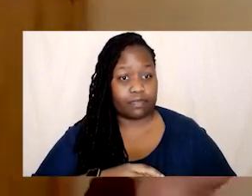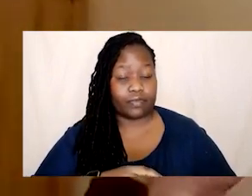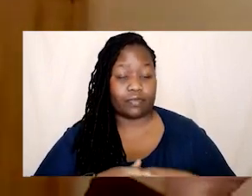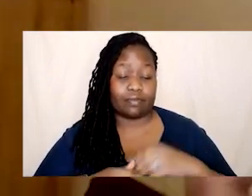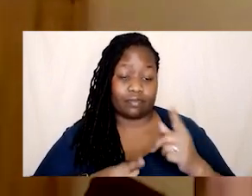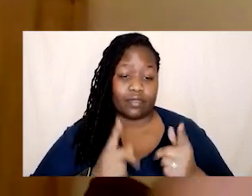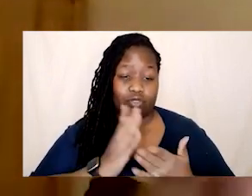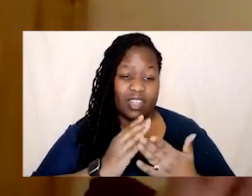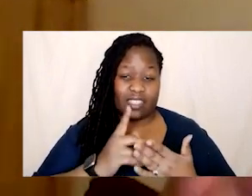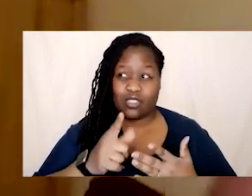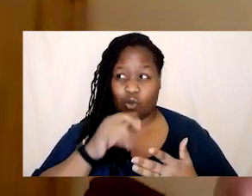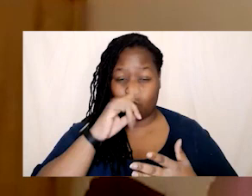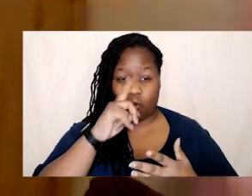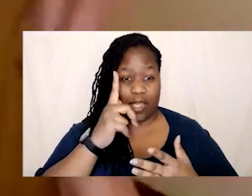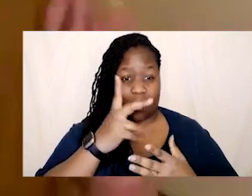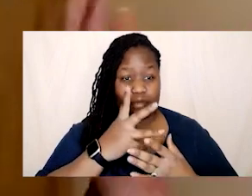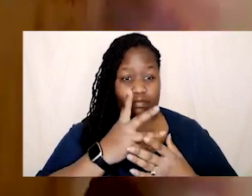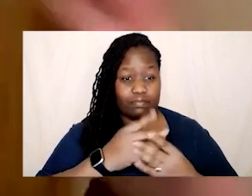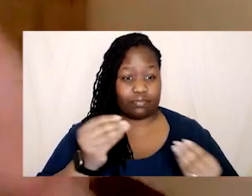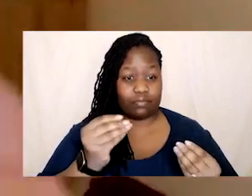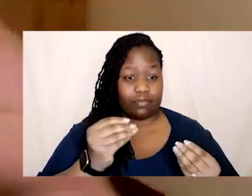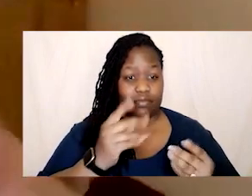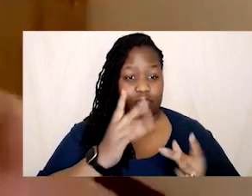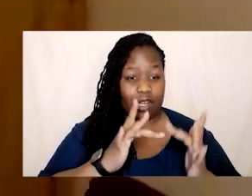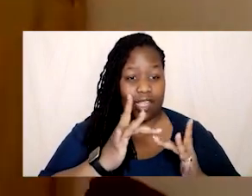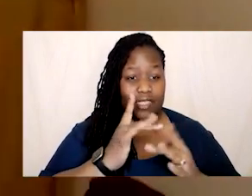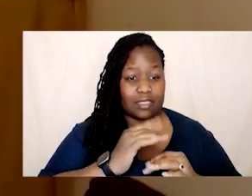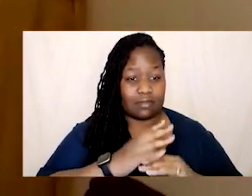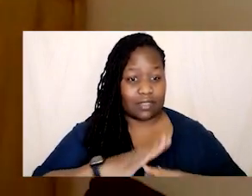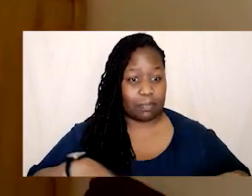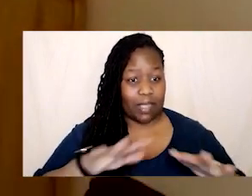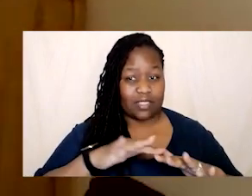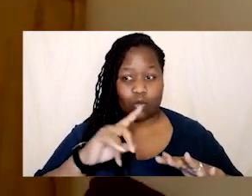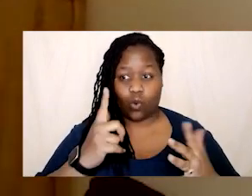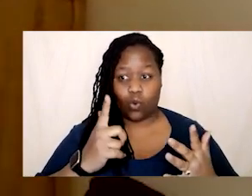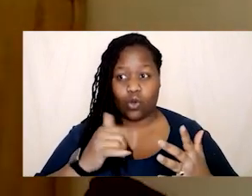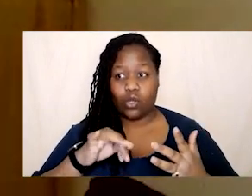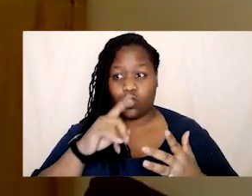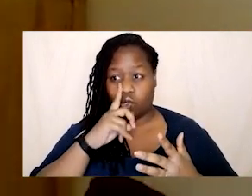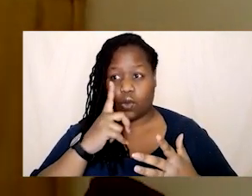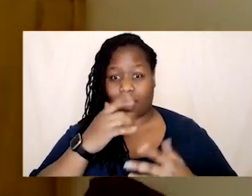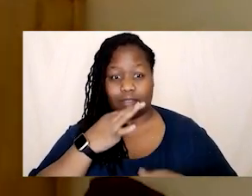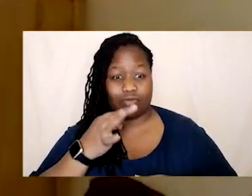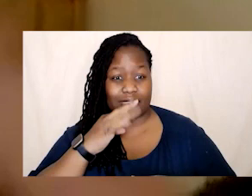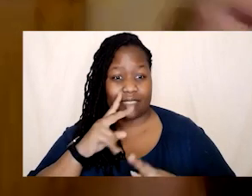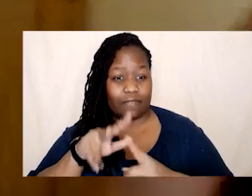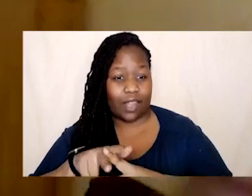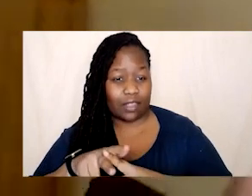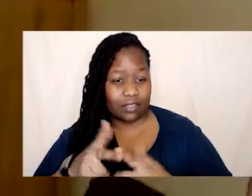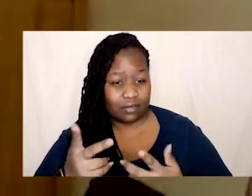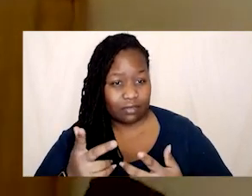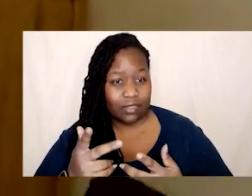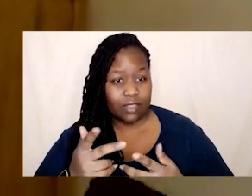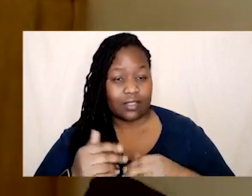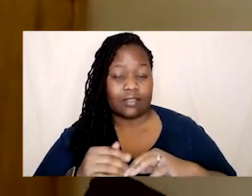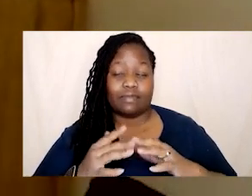the online space or do i like risk violence and obviously like we know that when you step outside of your house you're risking violence but at least you can go